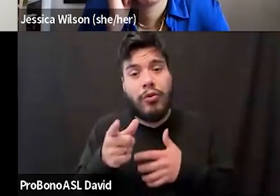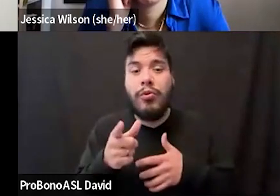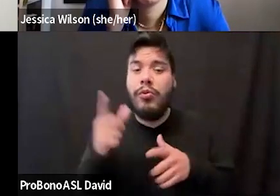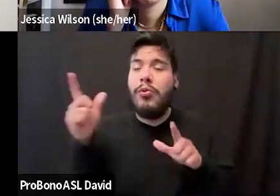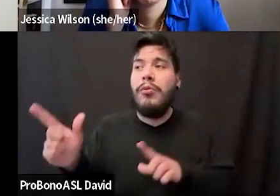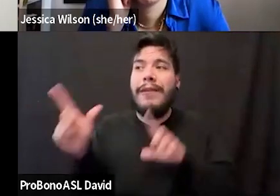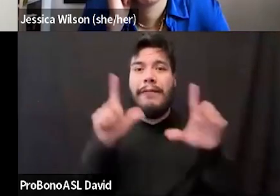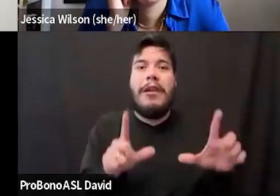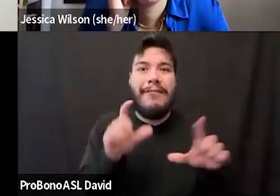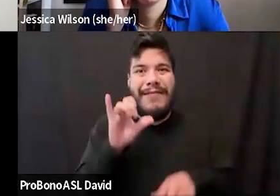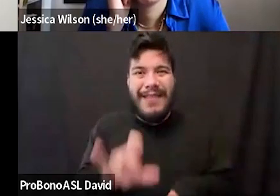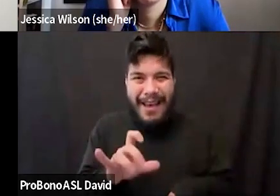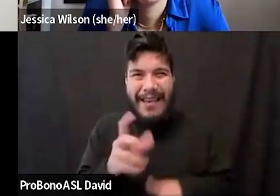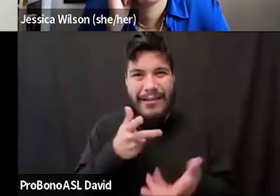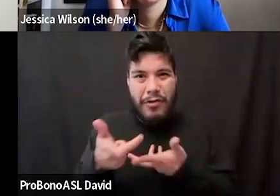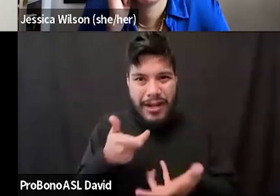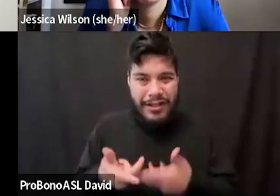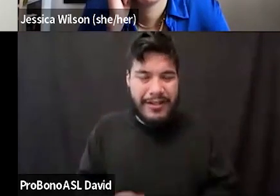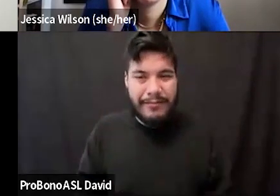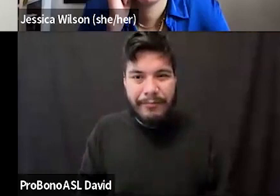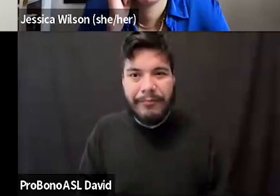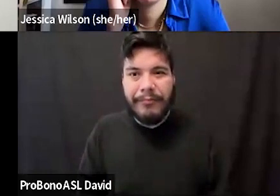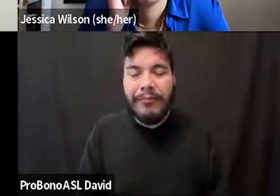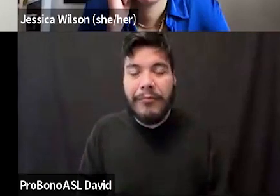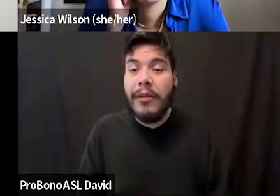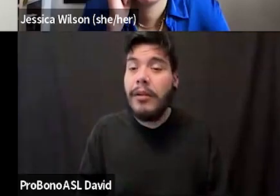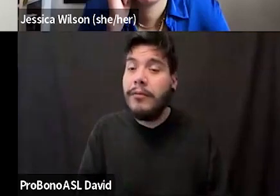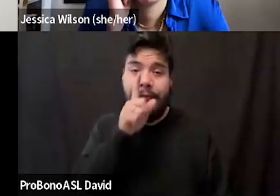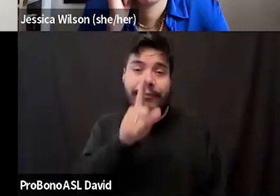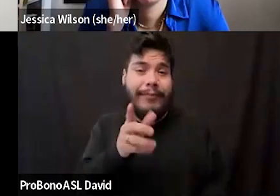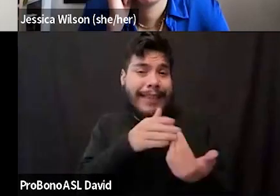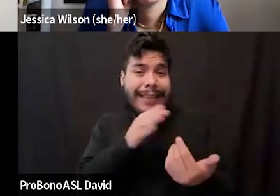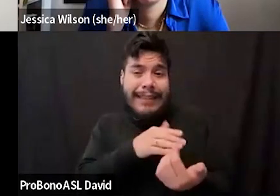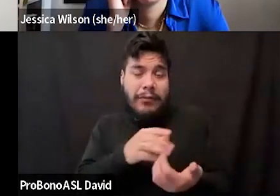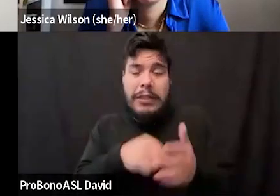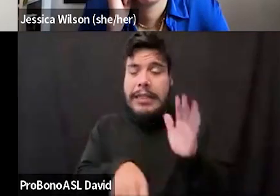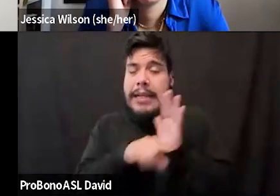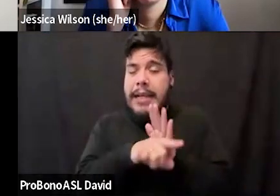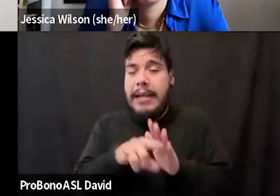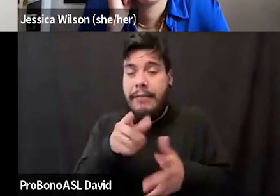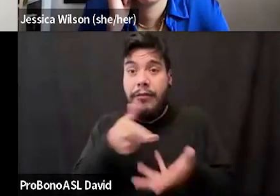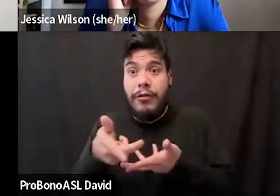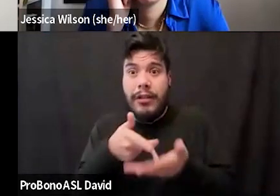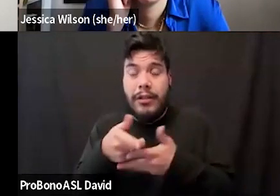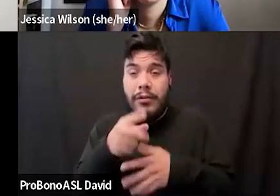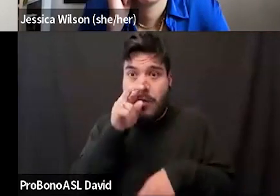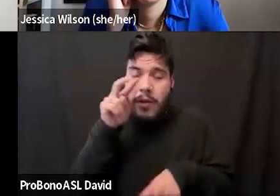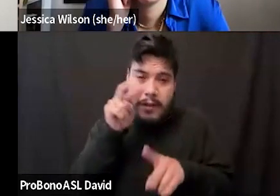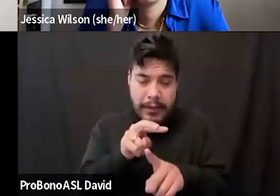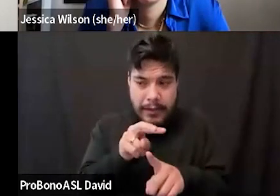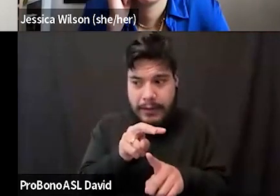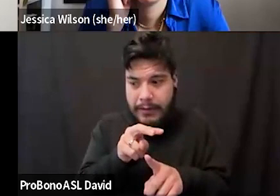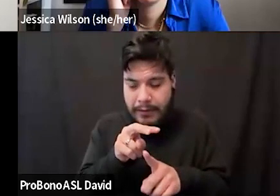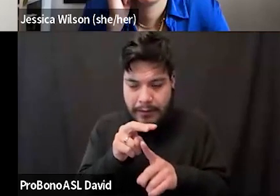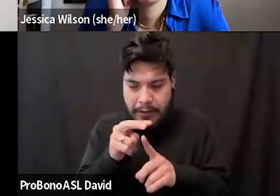reframe those interactions. And it can be so easy when we're having a negative interaction to just look at the kind of small picture, which is you